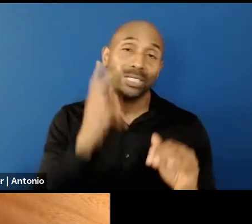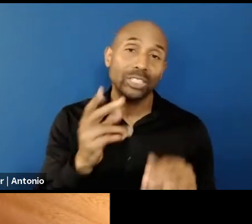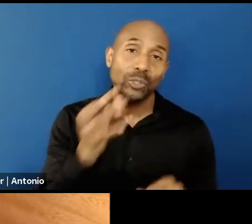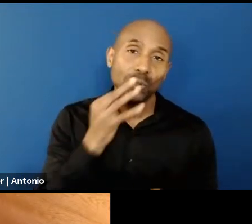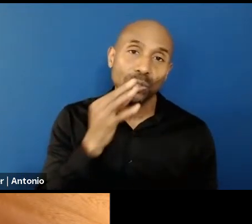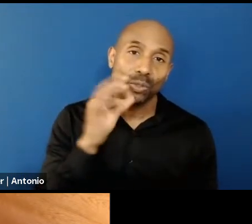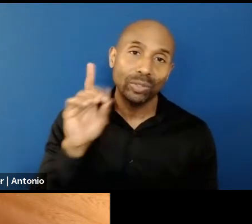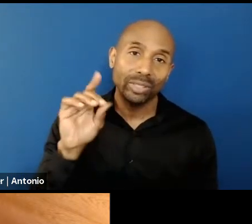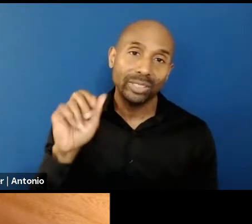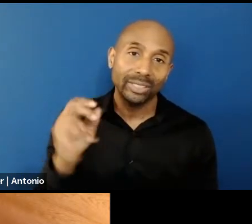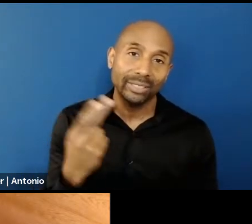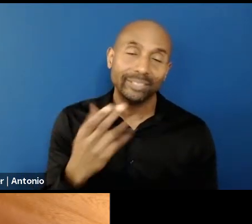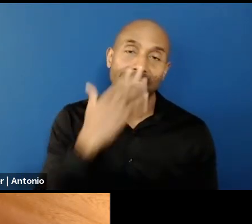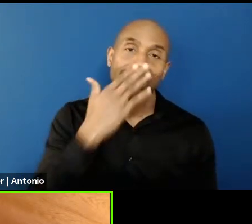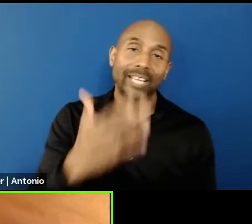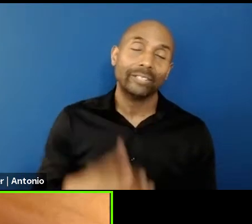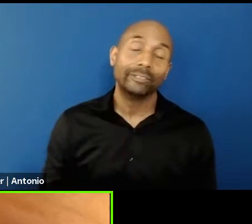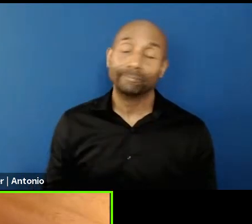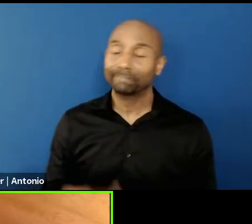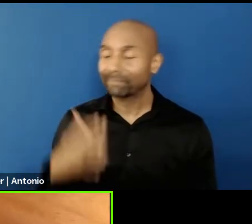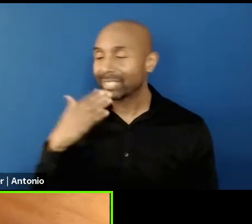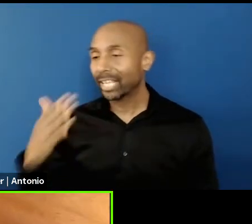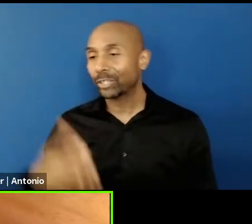Thank you. Thank you.